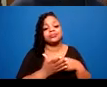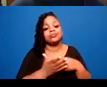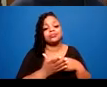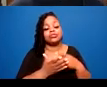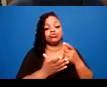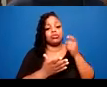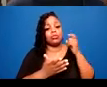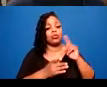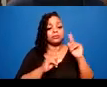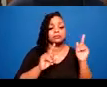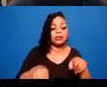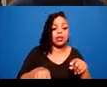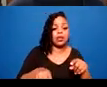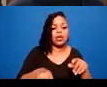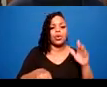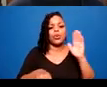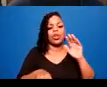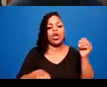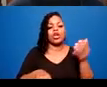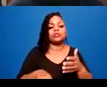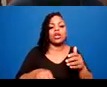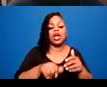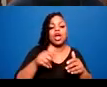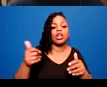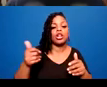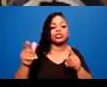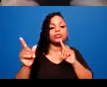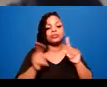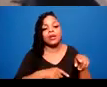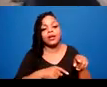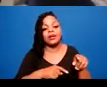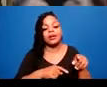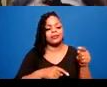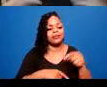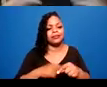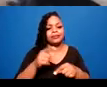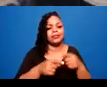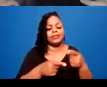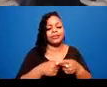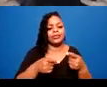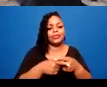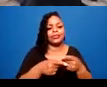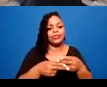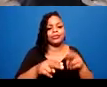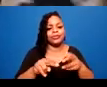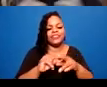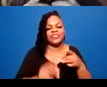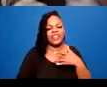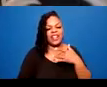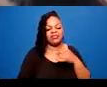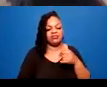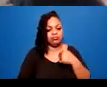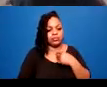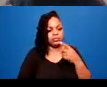then to break the cycle, you know, folks